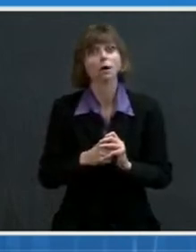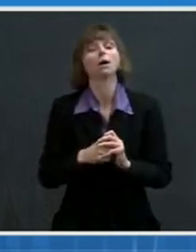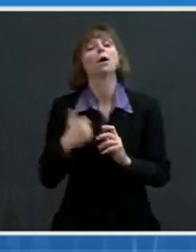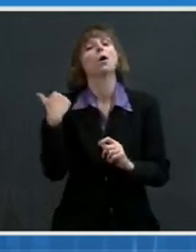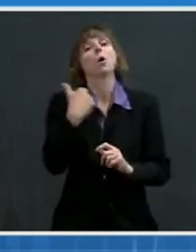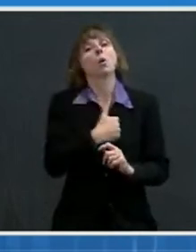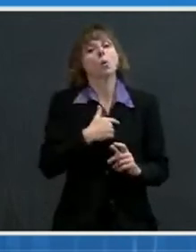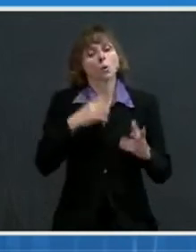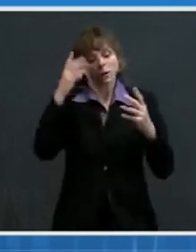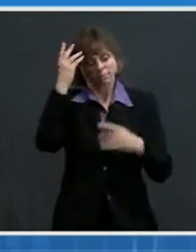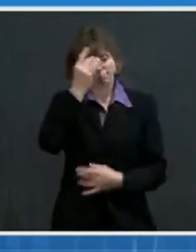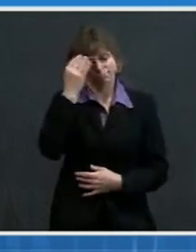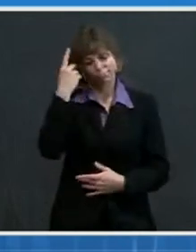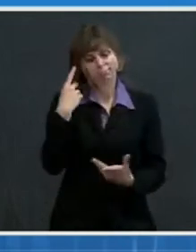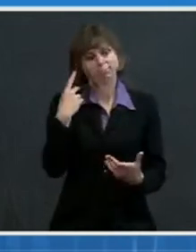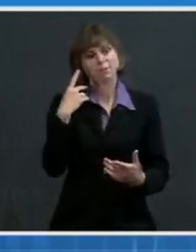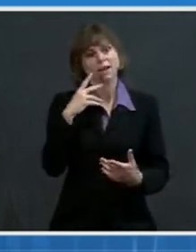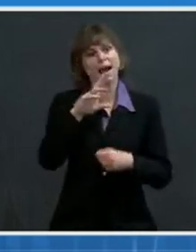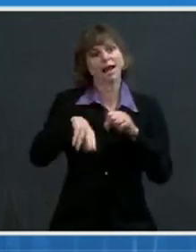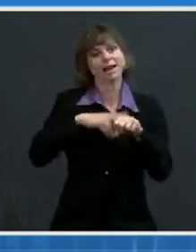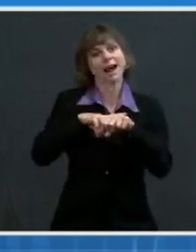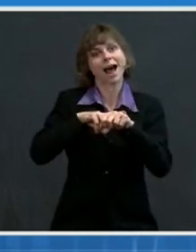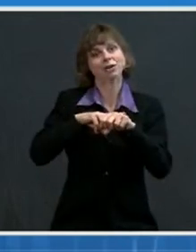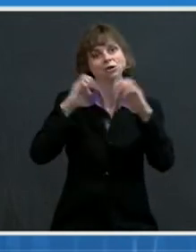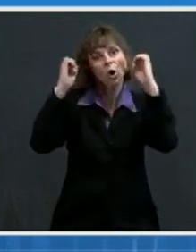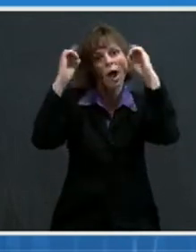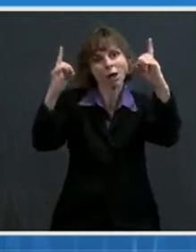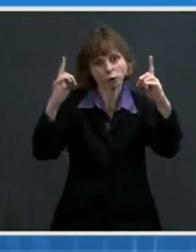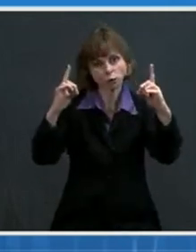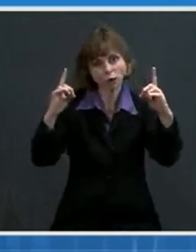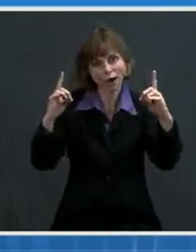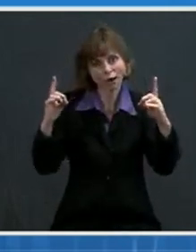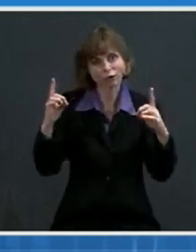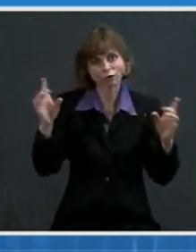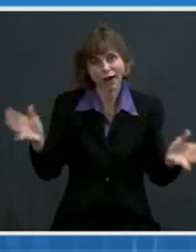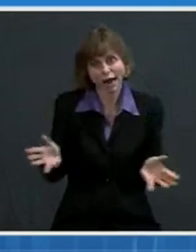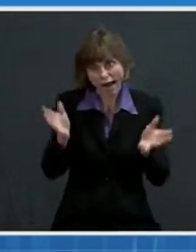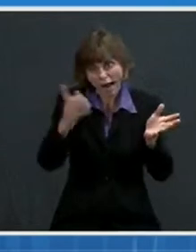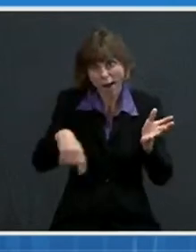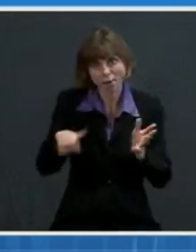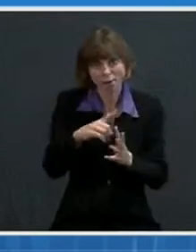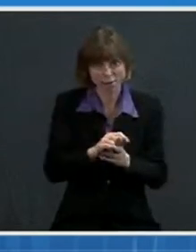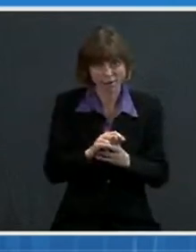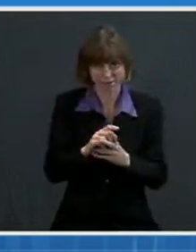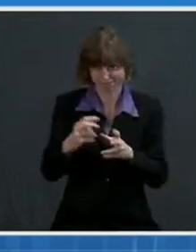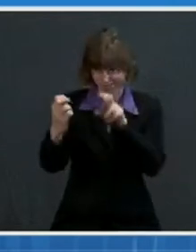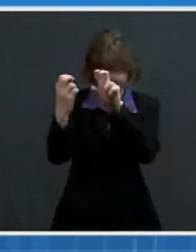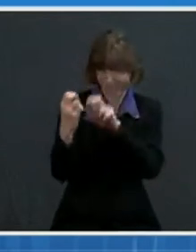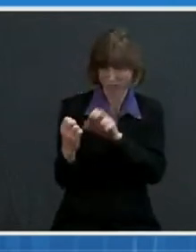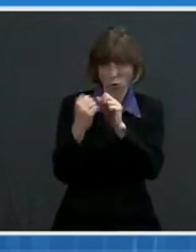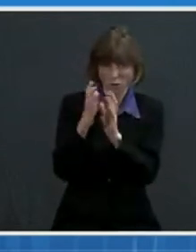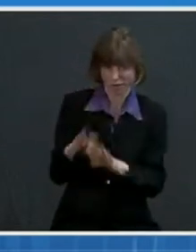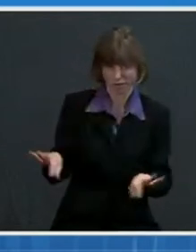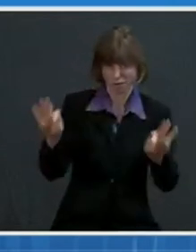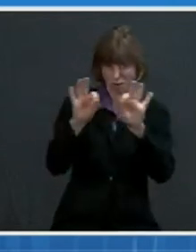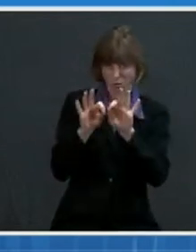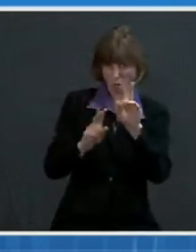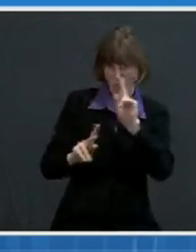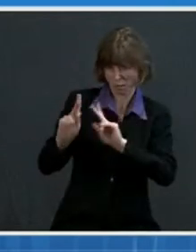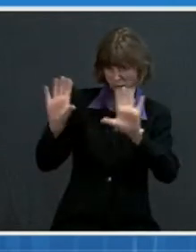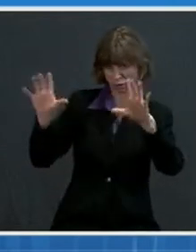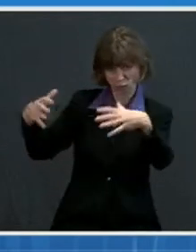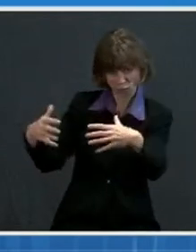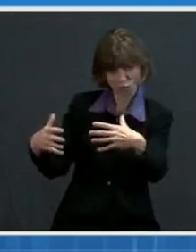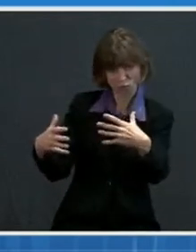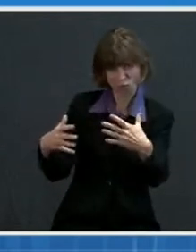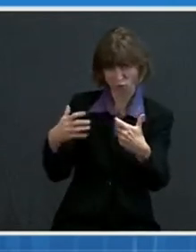campaign, and we've been hosting roundtables with key constituencies to make sure that we get that effort right. We're